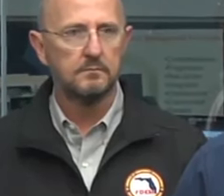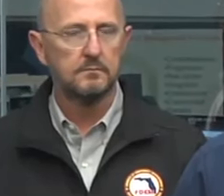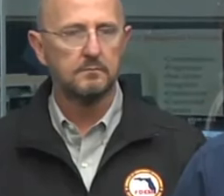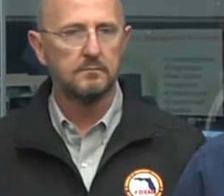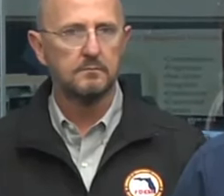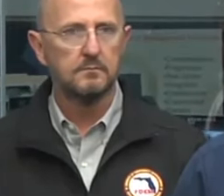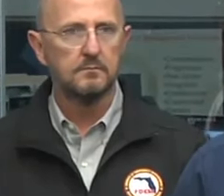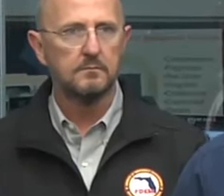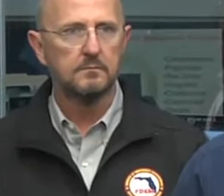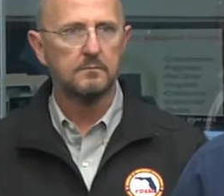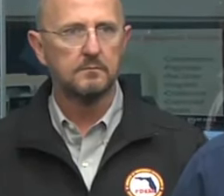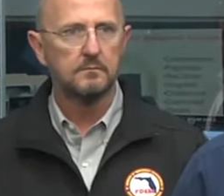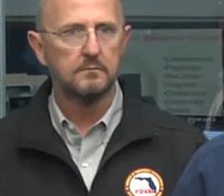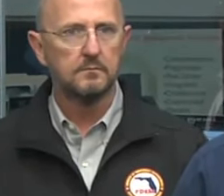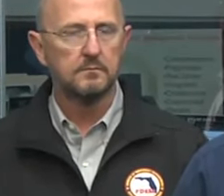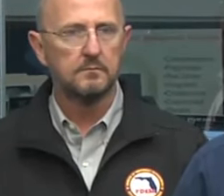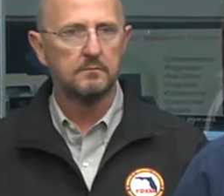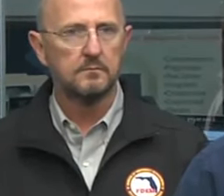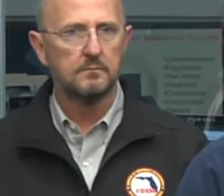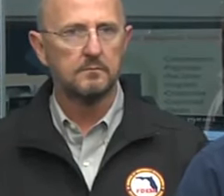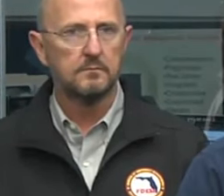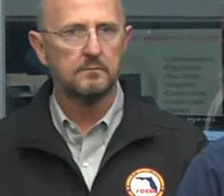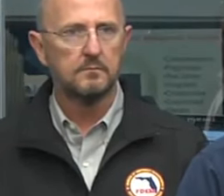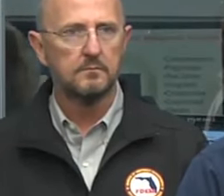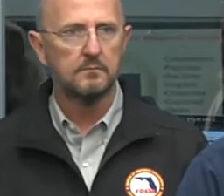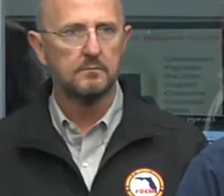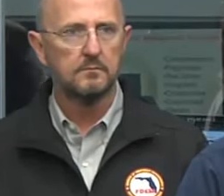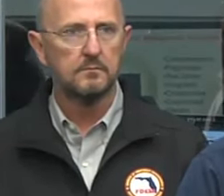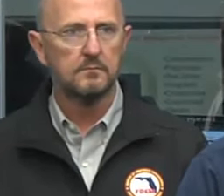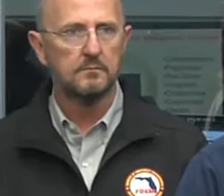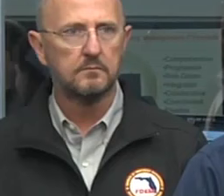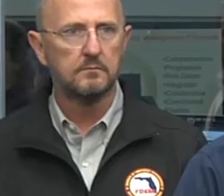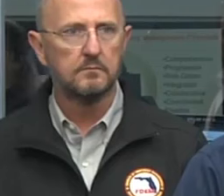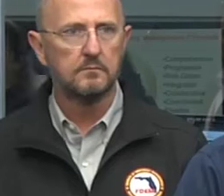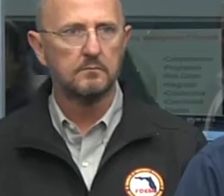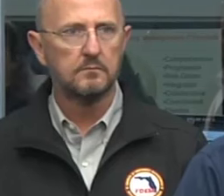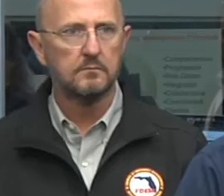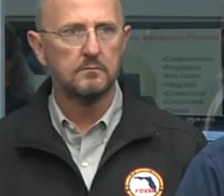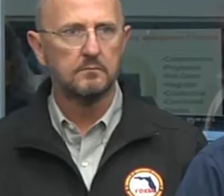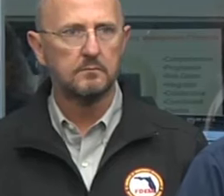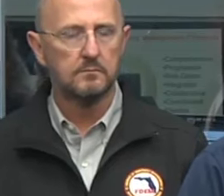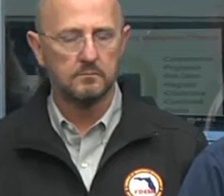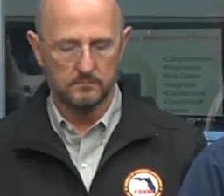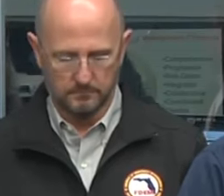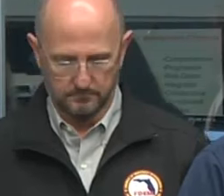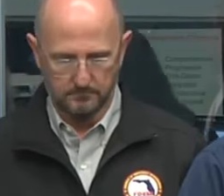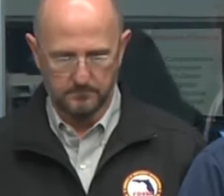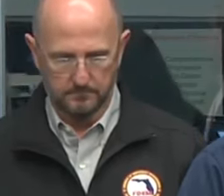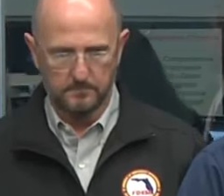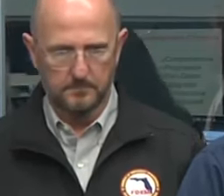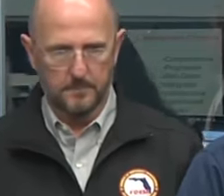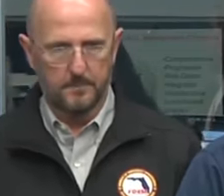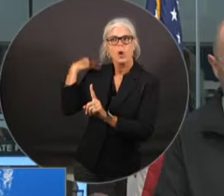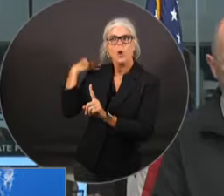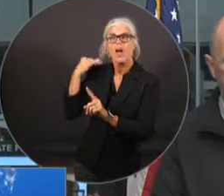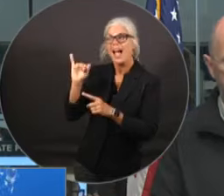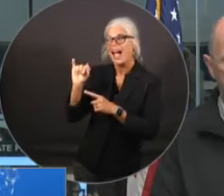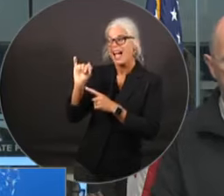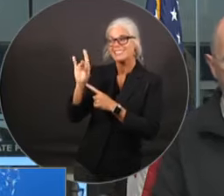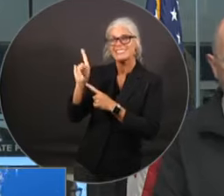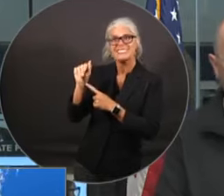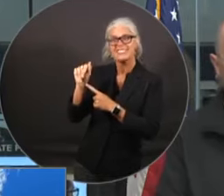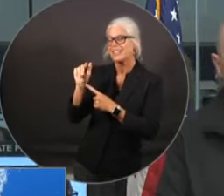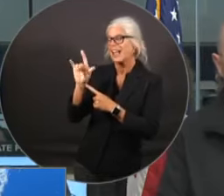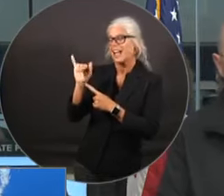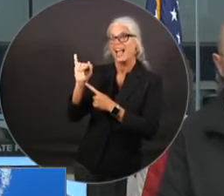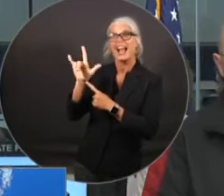is a track that's very similar to the track that we saw 11 months ago with Hurricane Idalia. It is, though, while